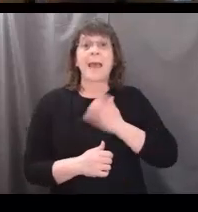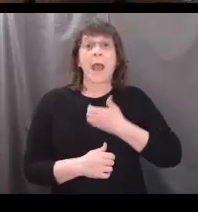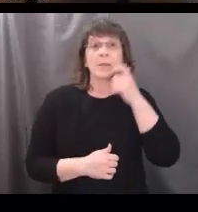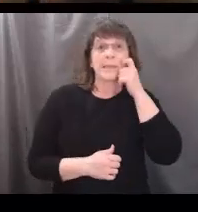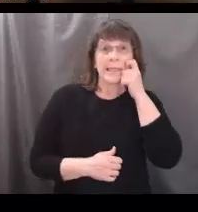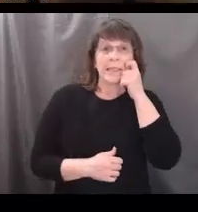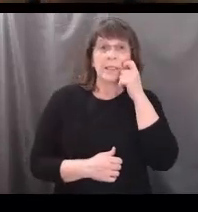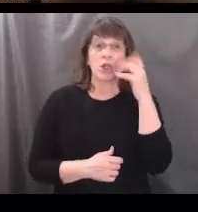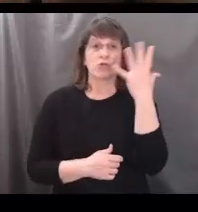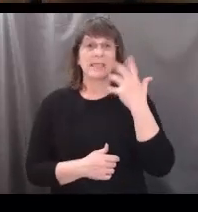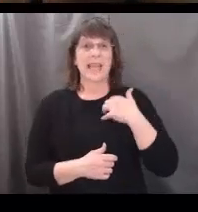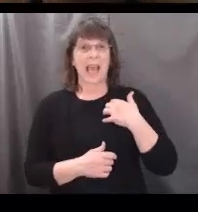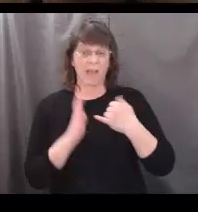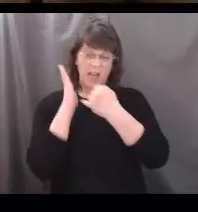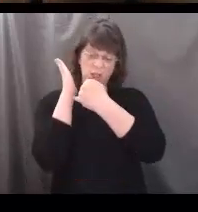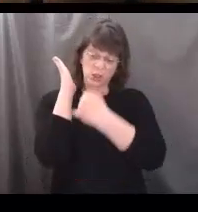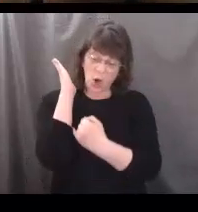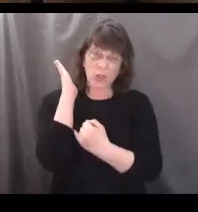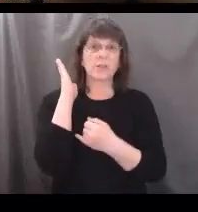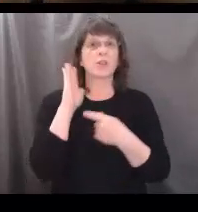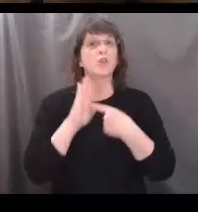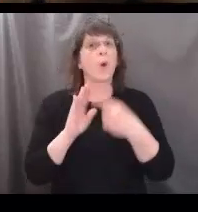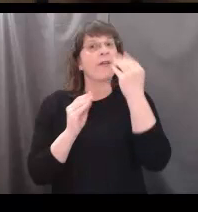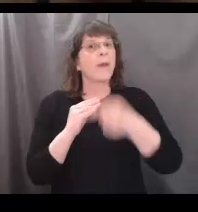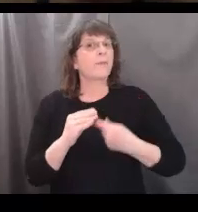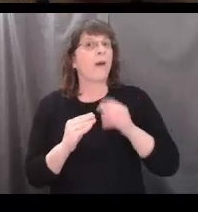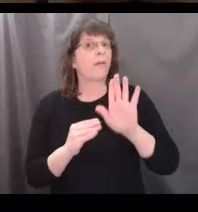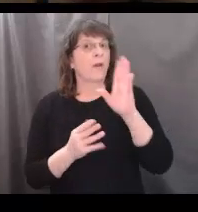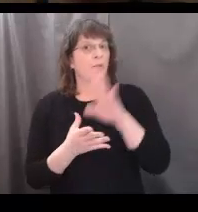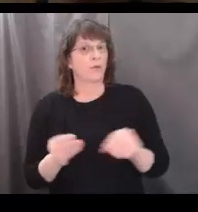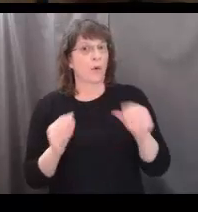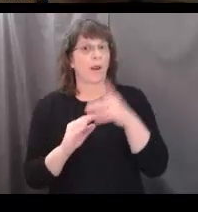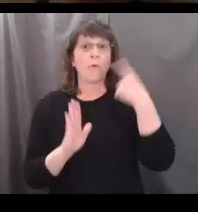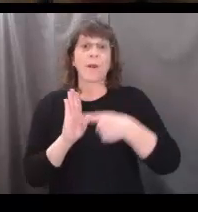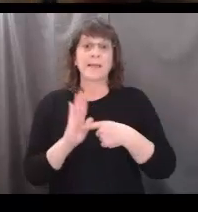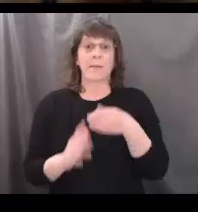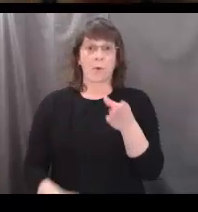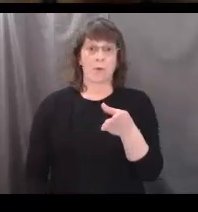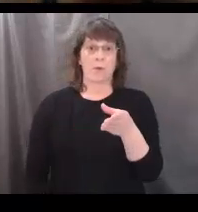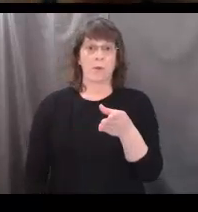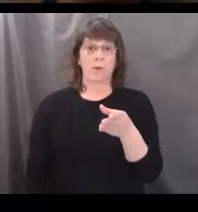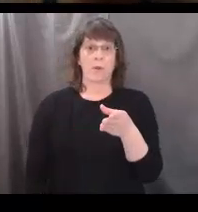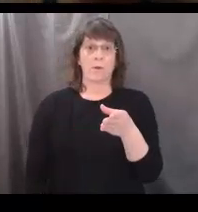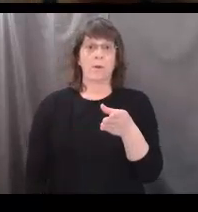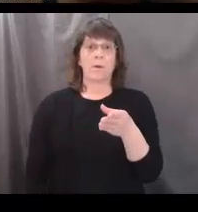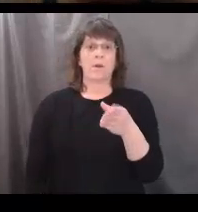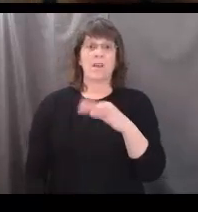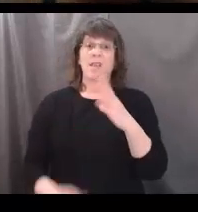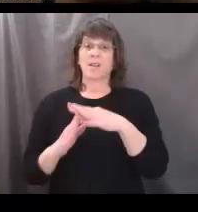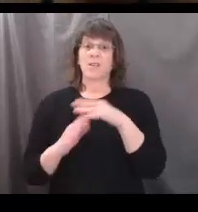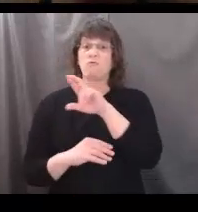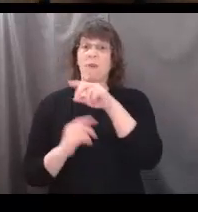trees have scars that hold information about their story. For example, in that upper right-hand picture,